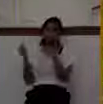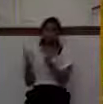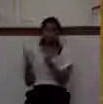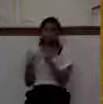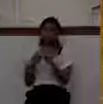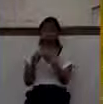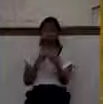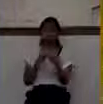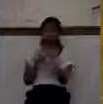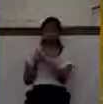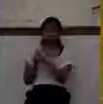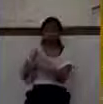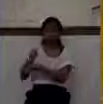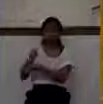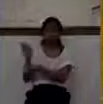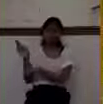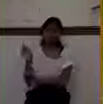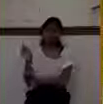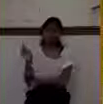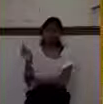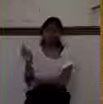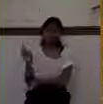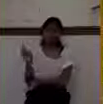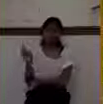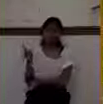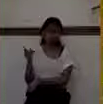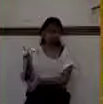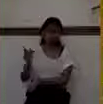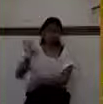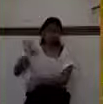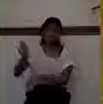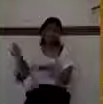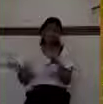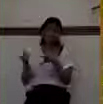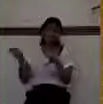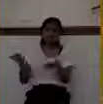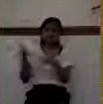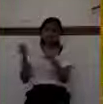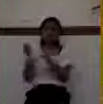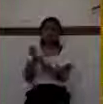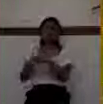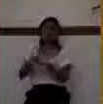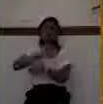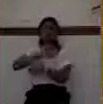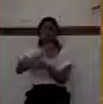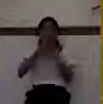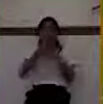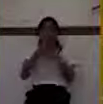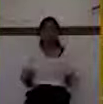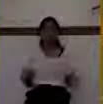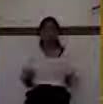fault that they were divided. It was his own foolish actions that caused this division.